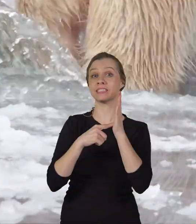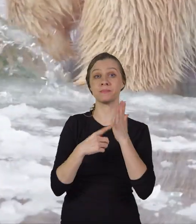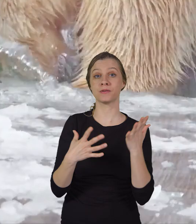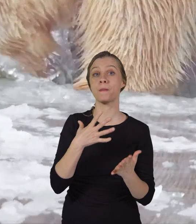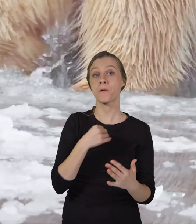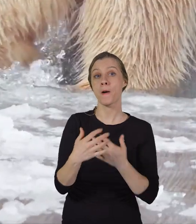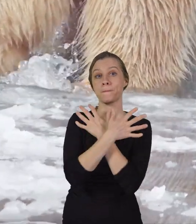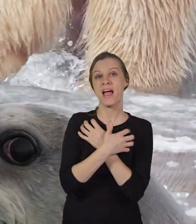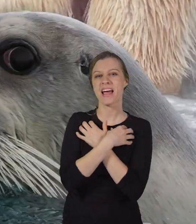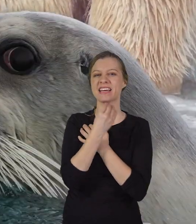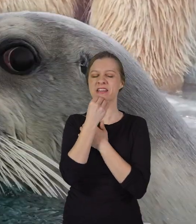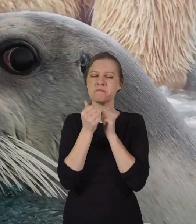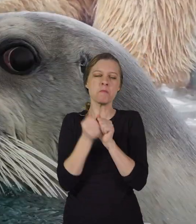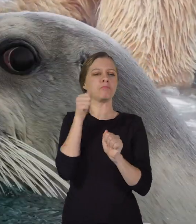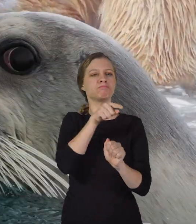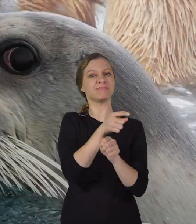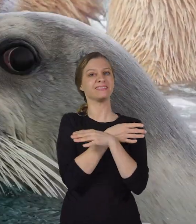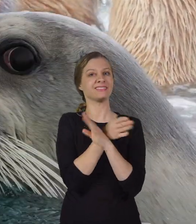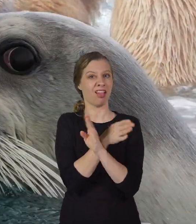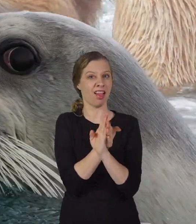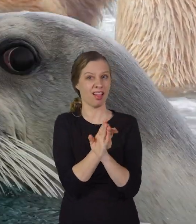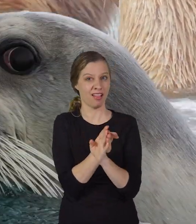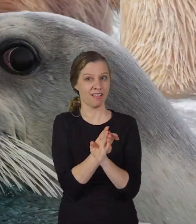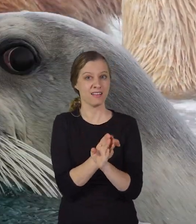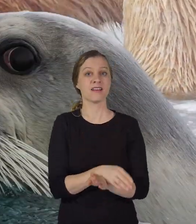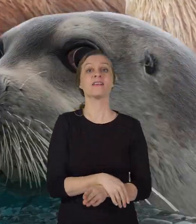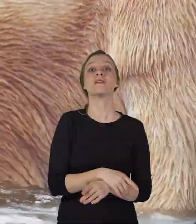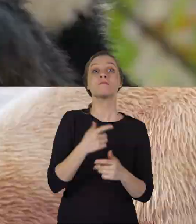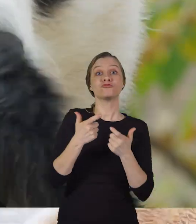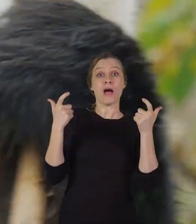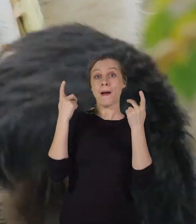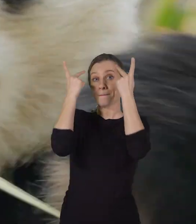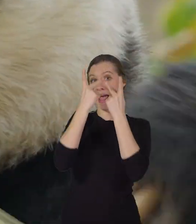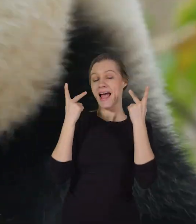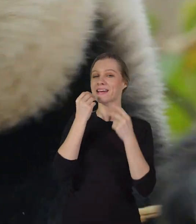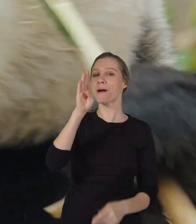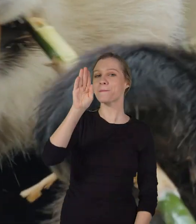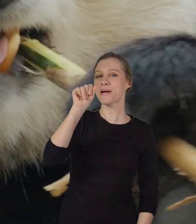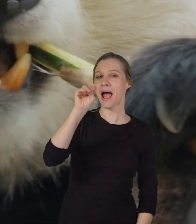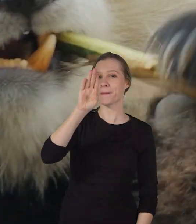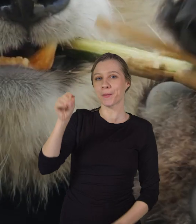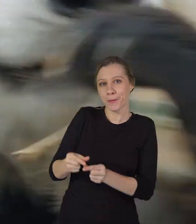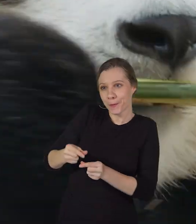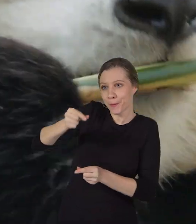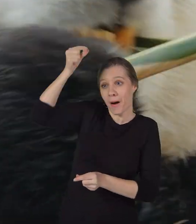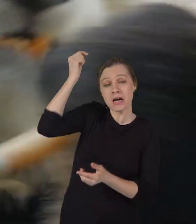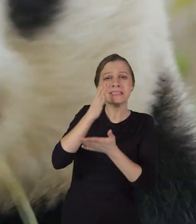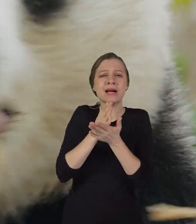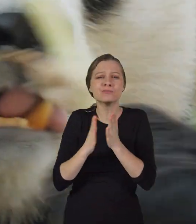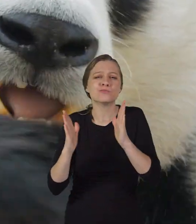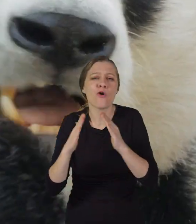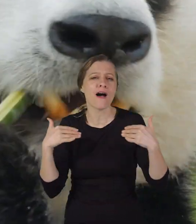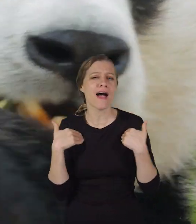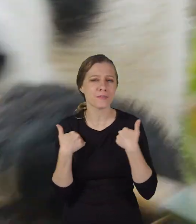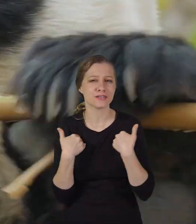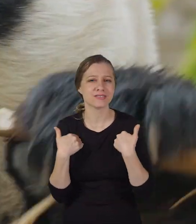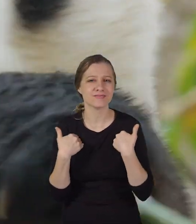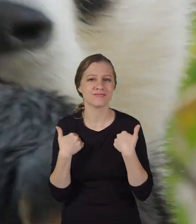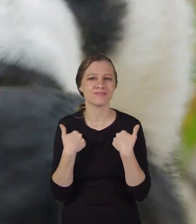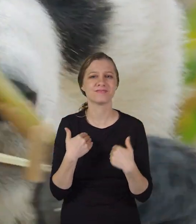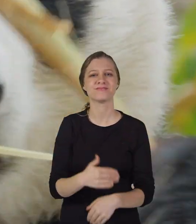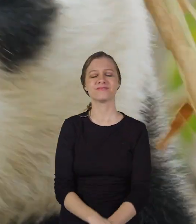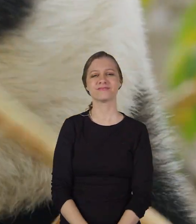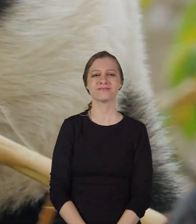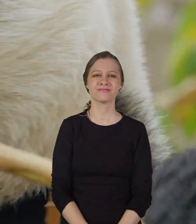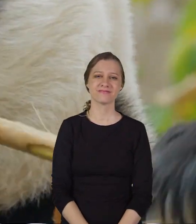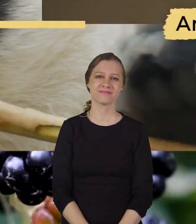For example, polar bears mostly eat seals, while giant pandas mainly eat bamboo and some small